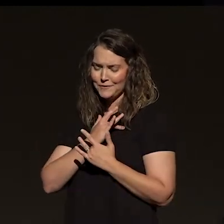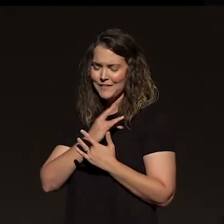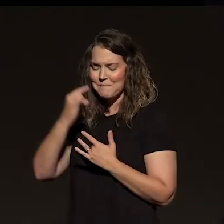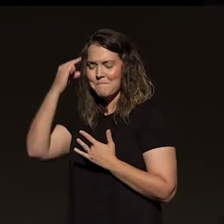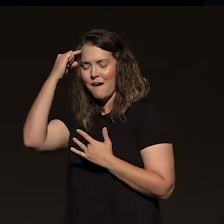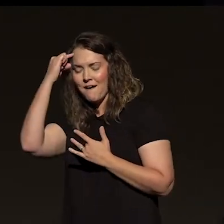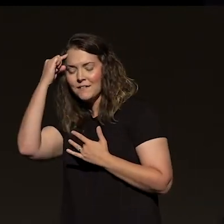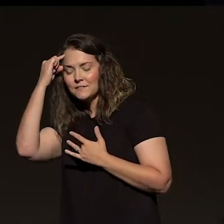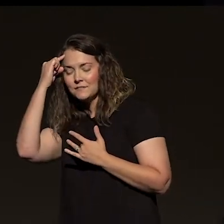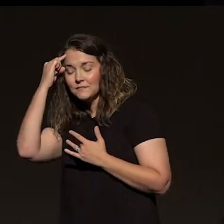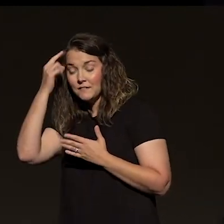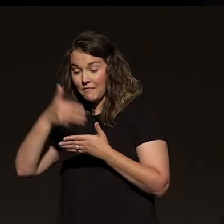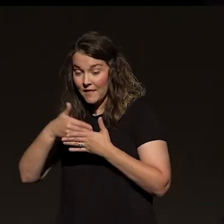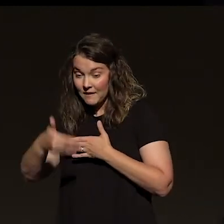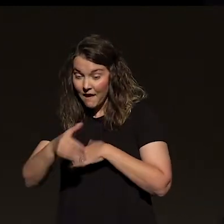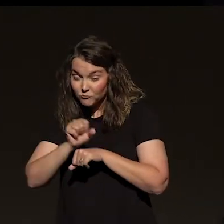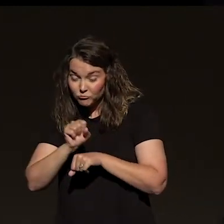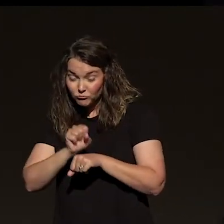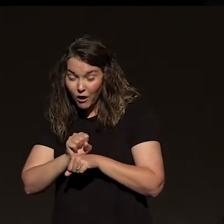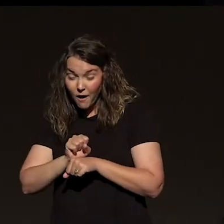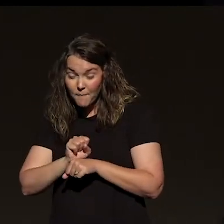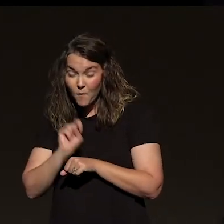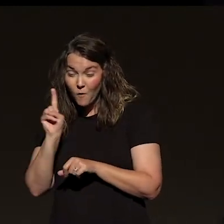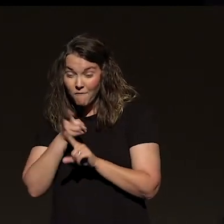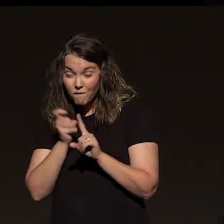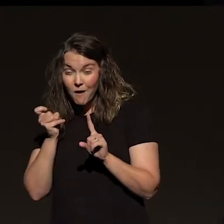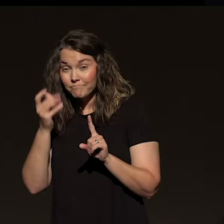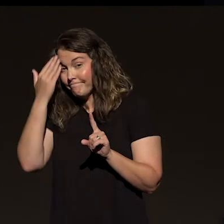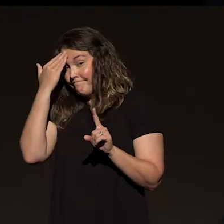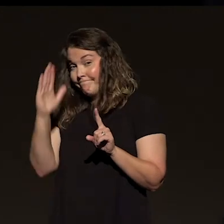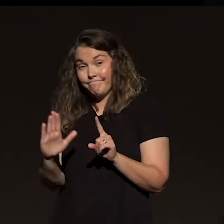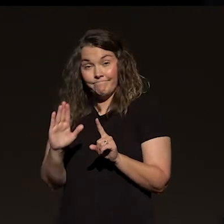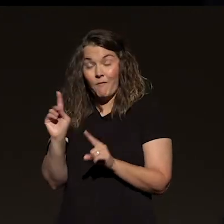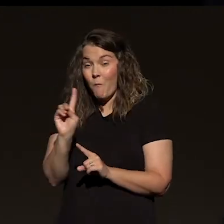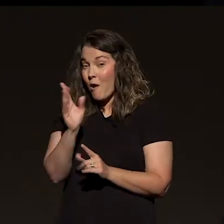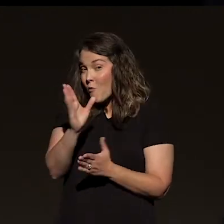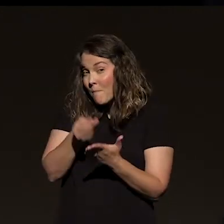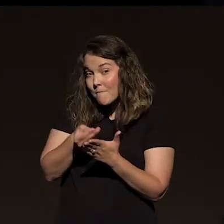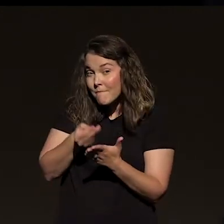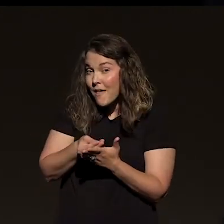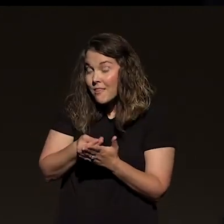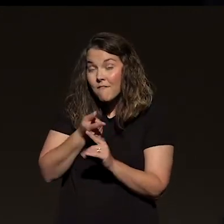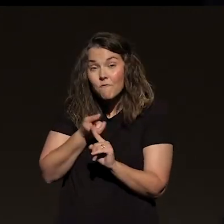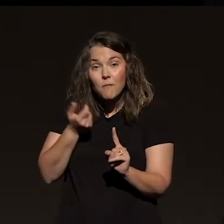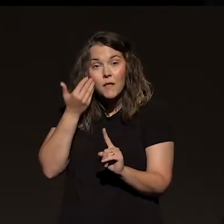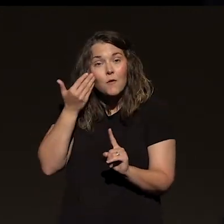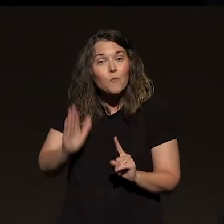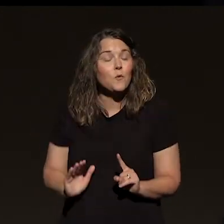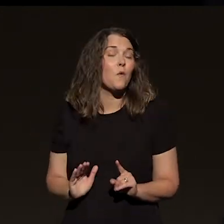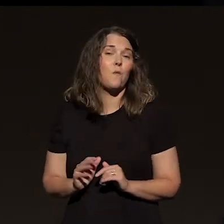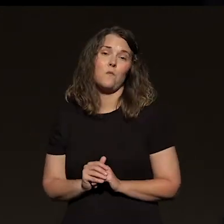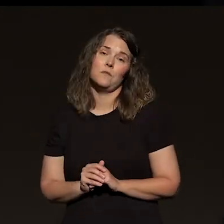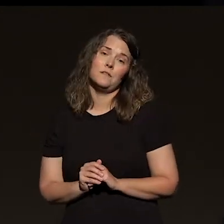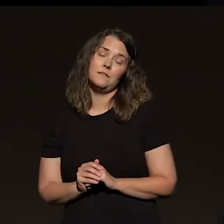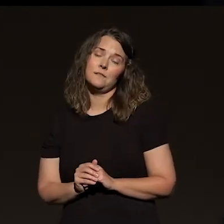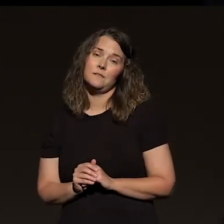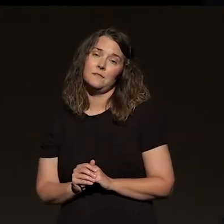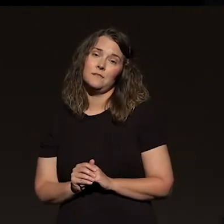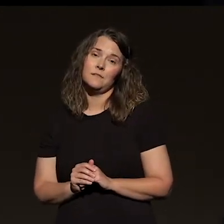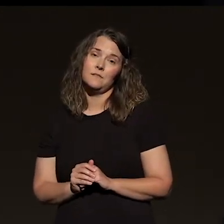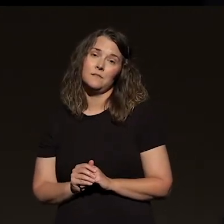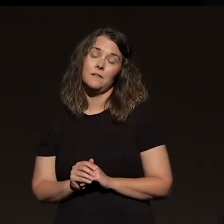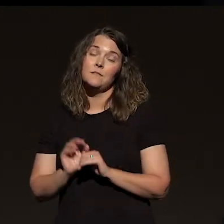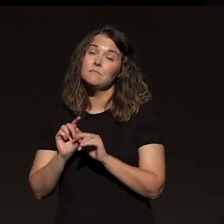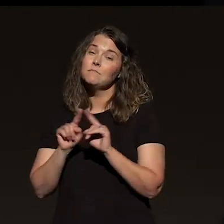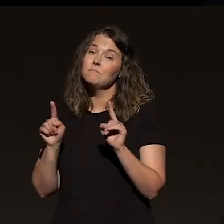You may not know where your next job's going to come from, where your income's going to come from. You may not know a lot of